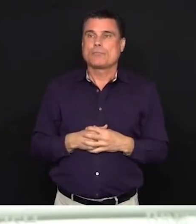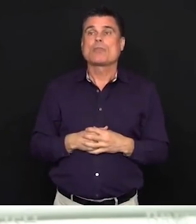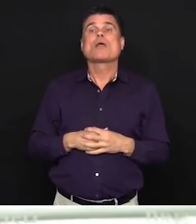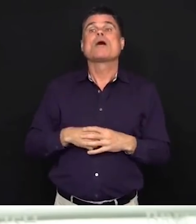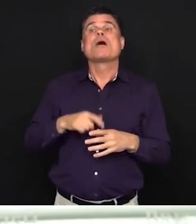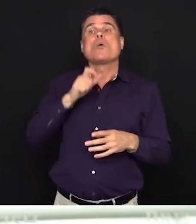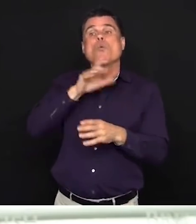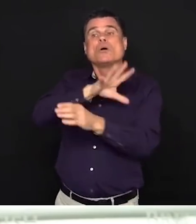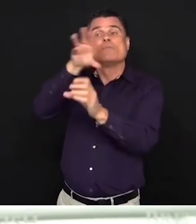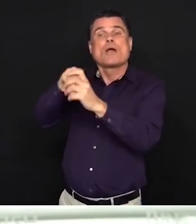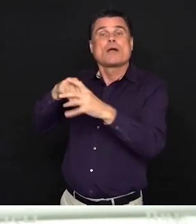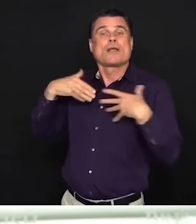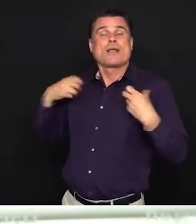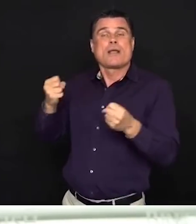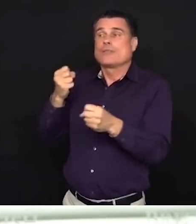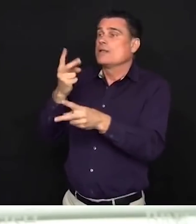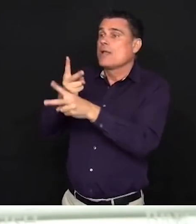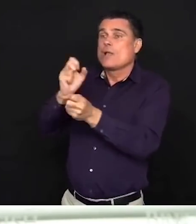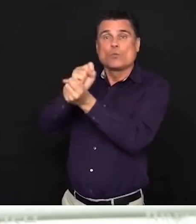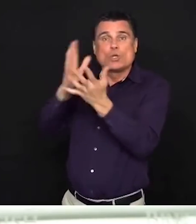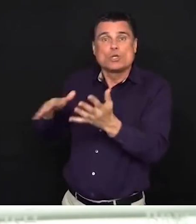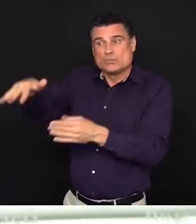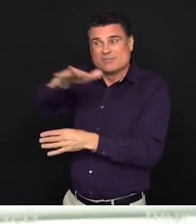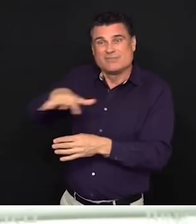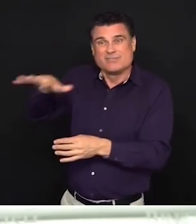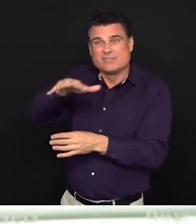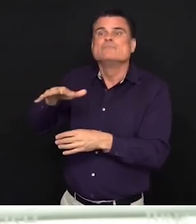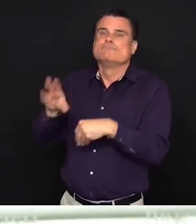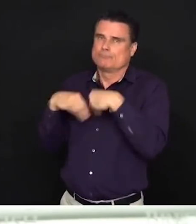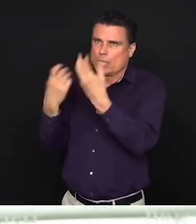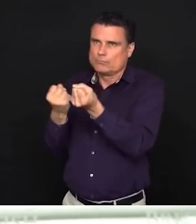stepped up to announce that and these are the last figures as of yesterday.